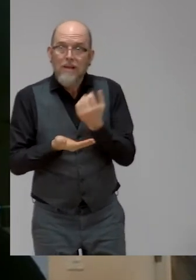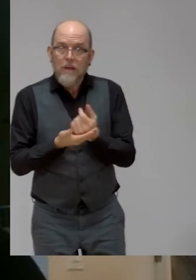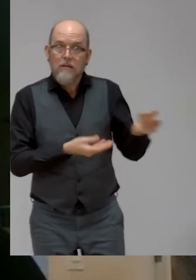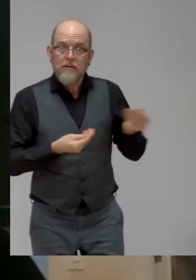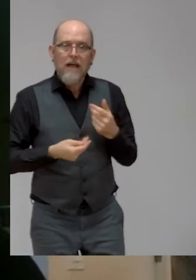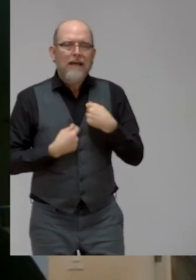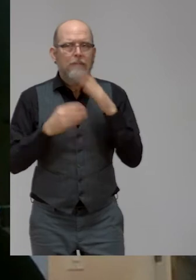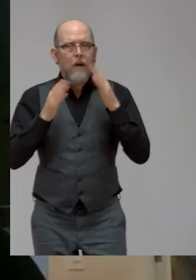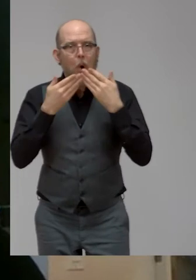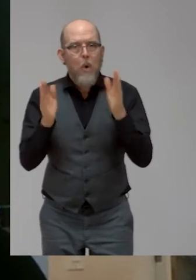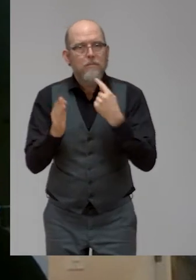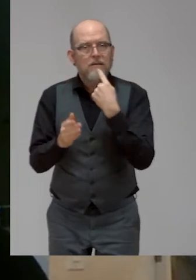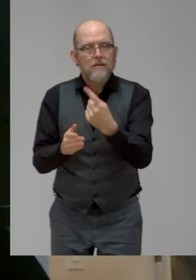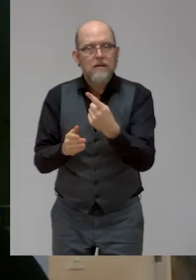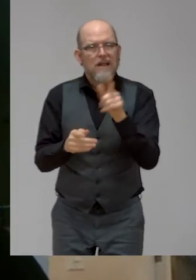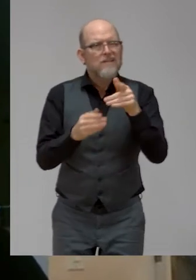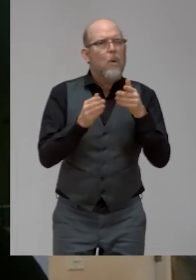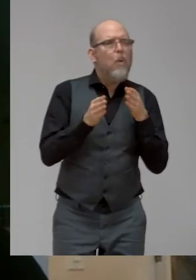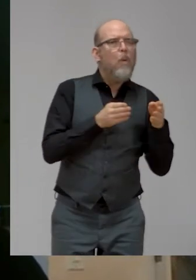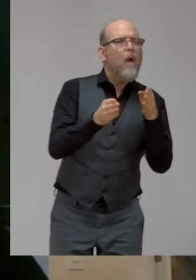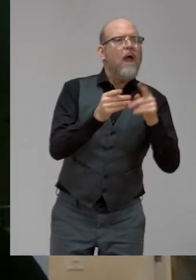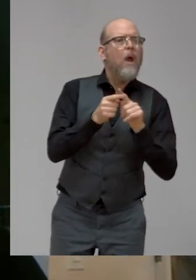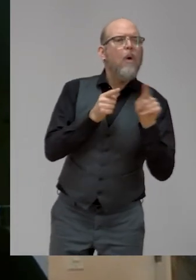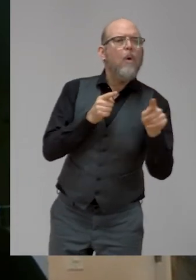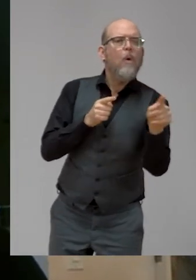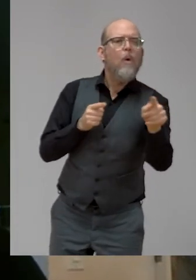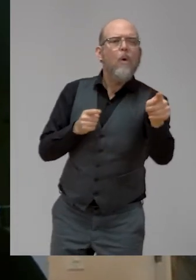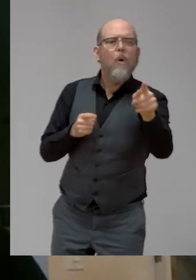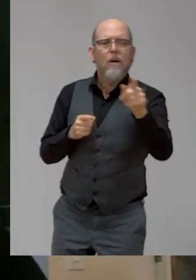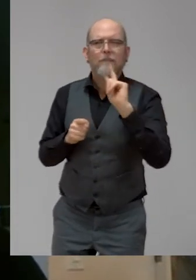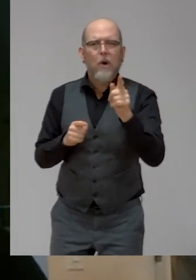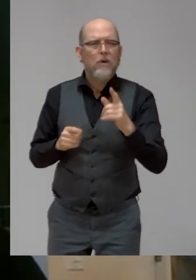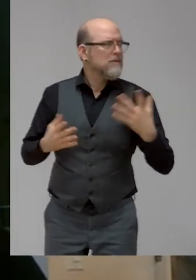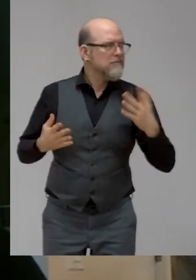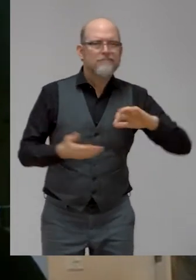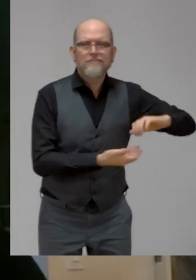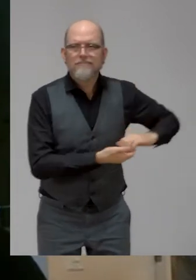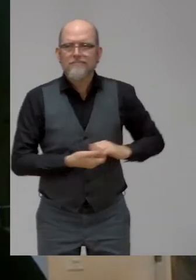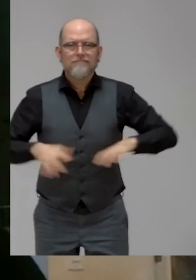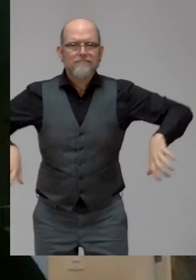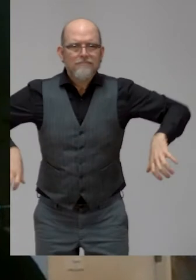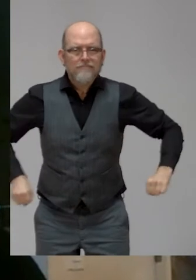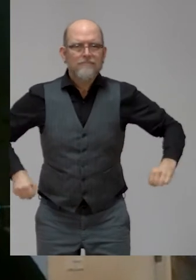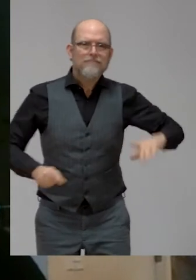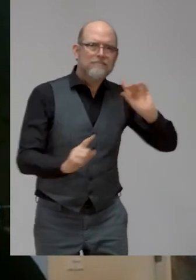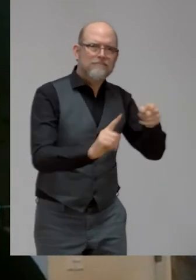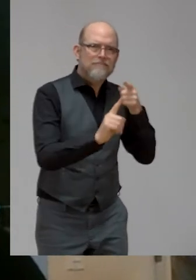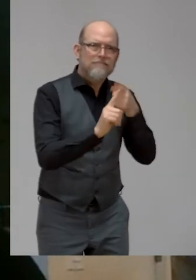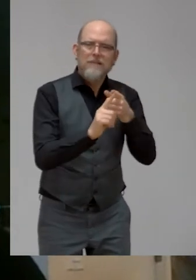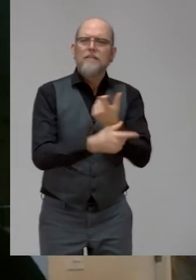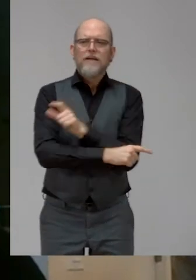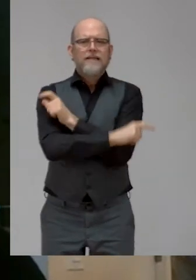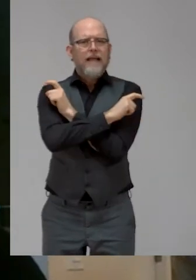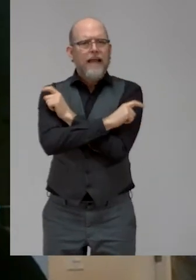more than ever before that we need each other to achieve sustainable and resilient disability inclusion.